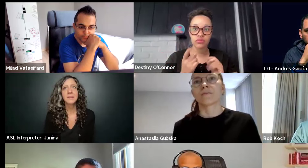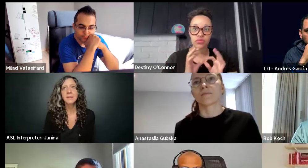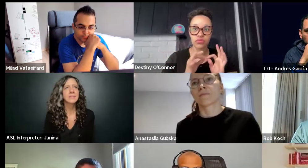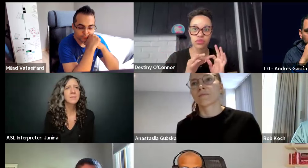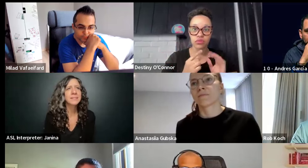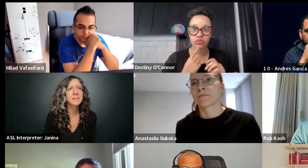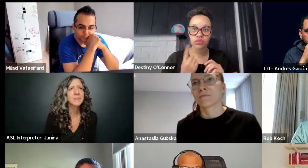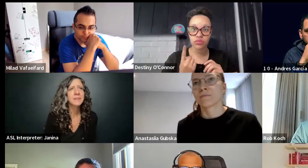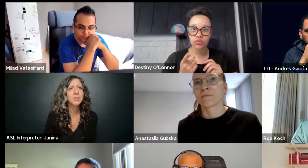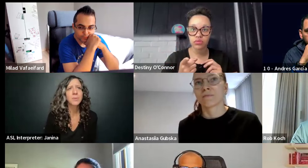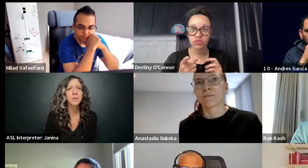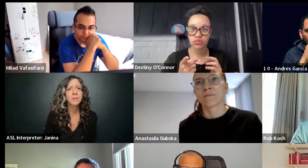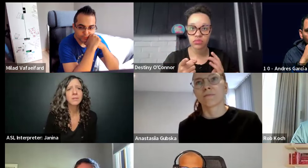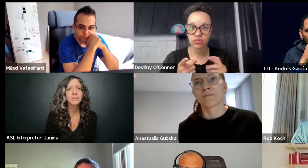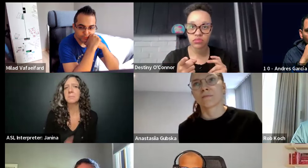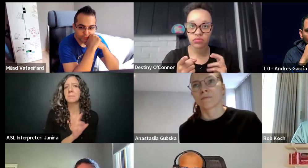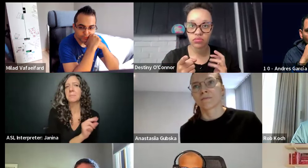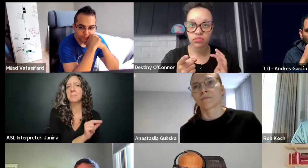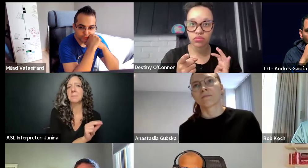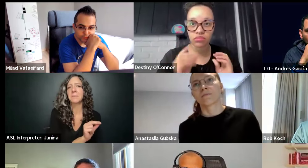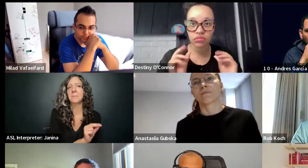want to say something? Did someone say something? Interpreter?